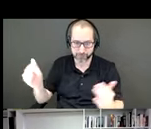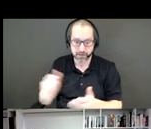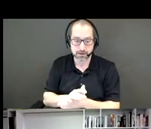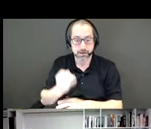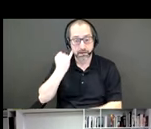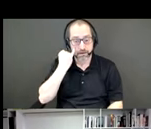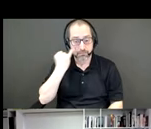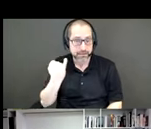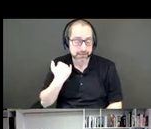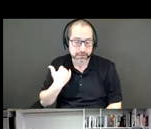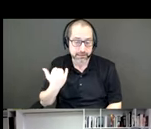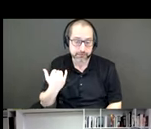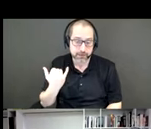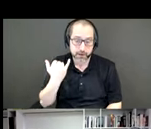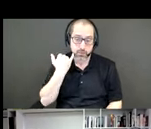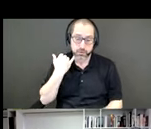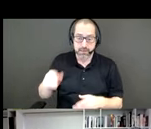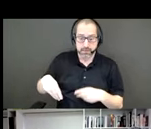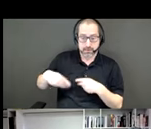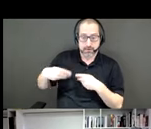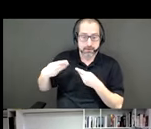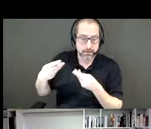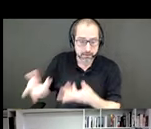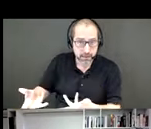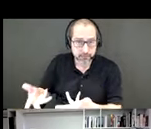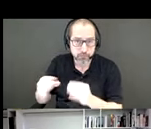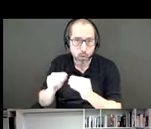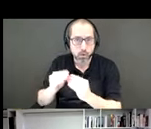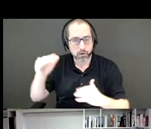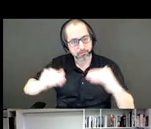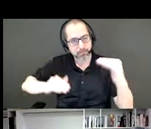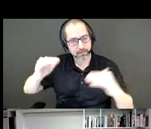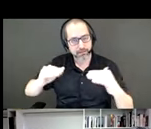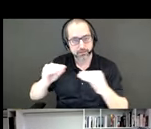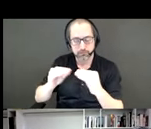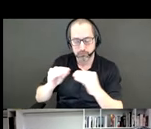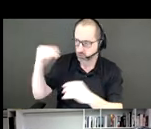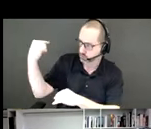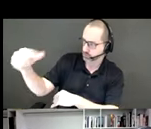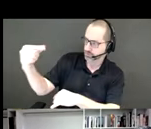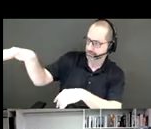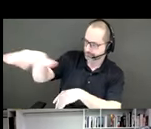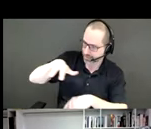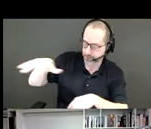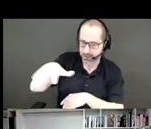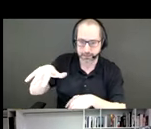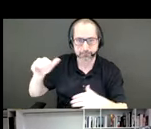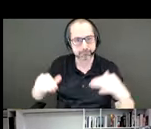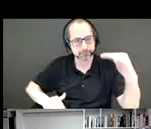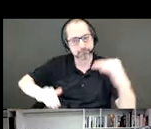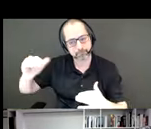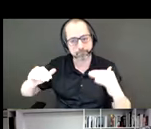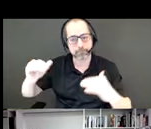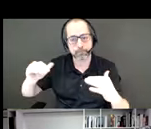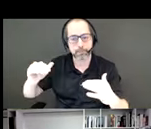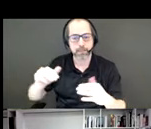unprecedented and gave hosts to own counterbalance, a redesignation of the lost space to something productive,